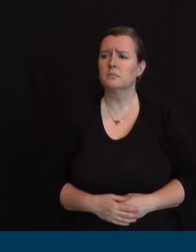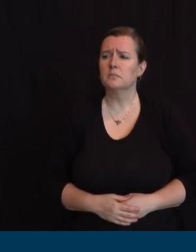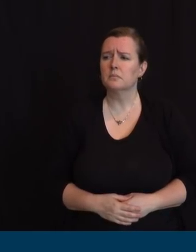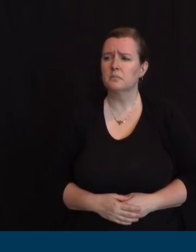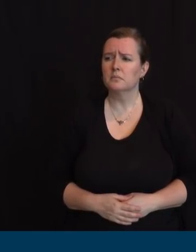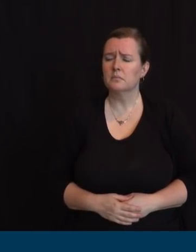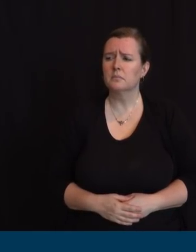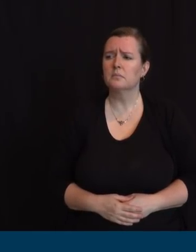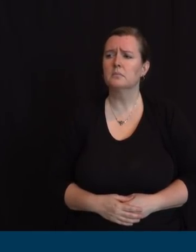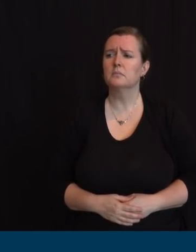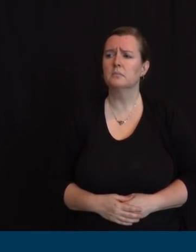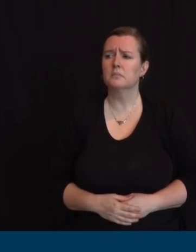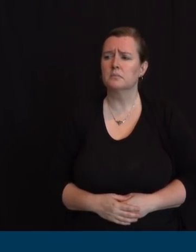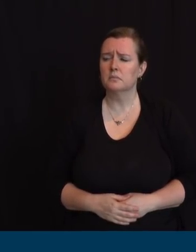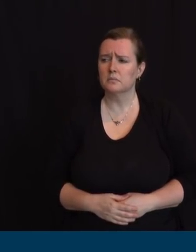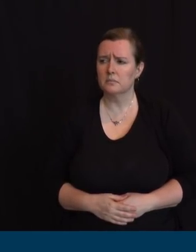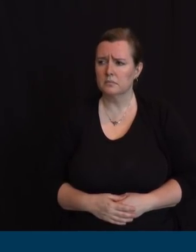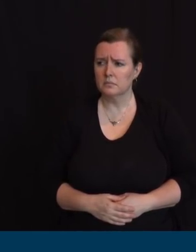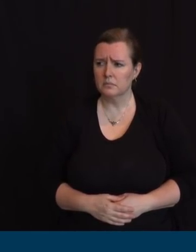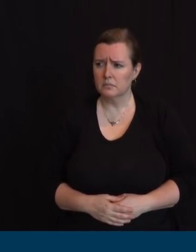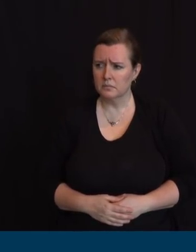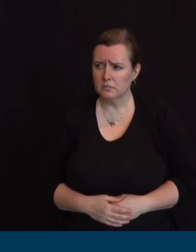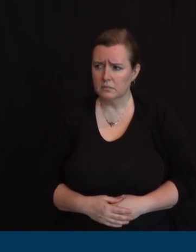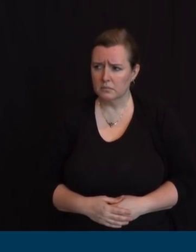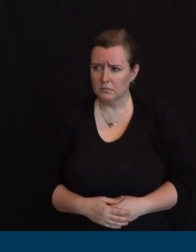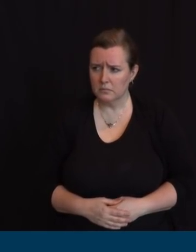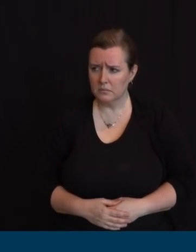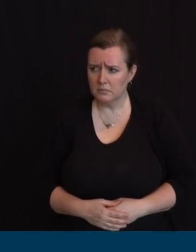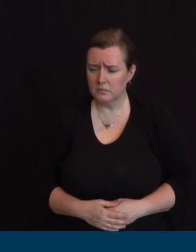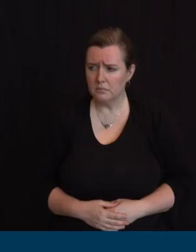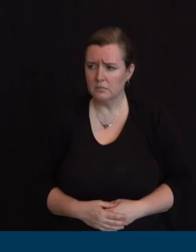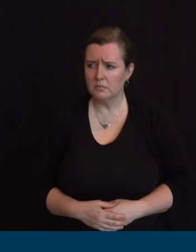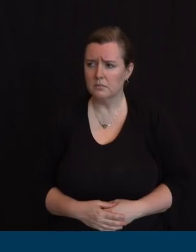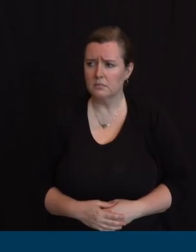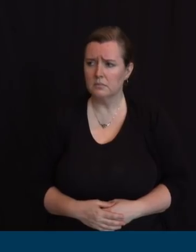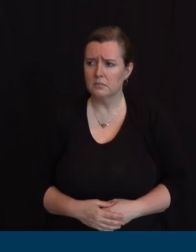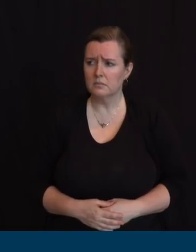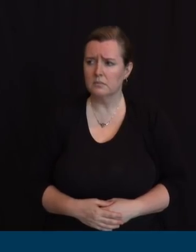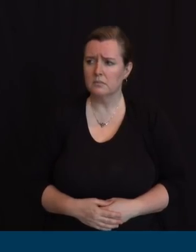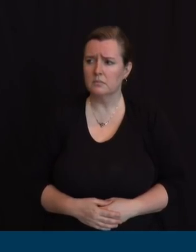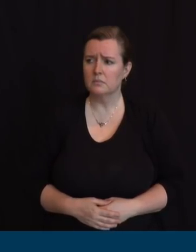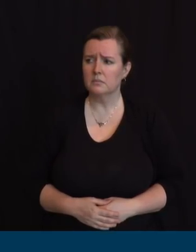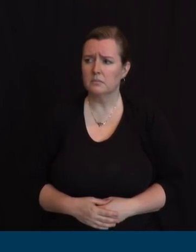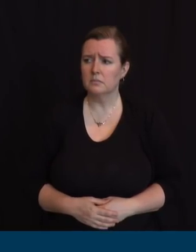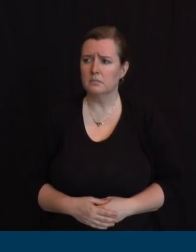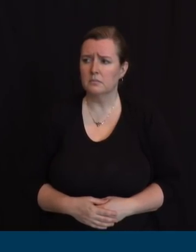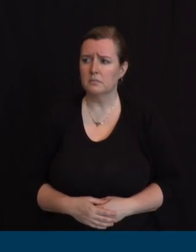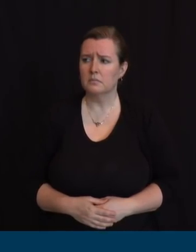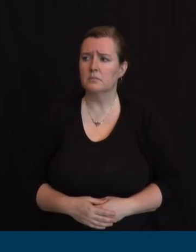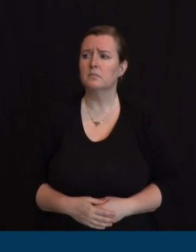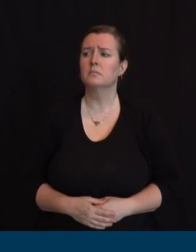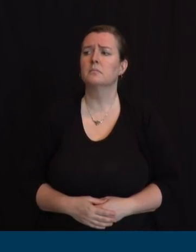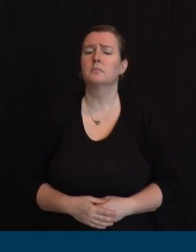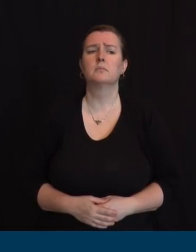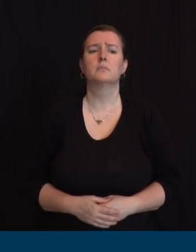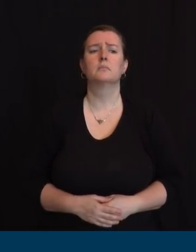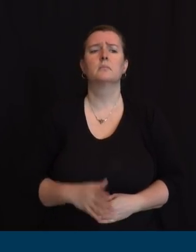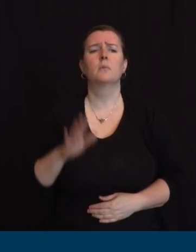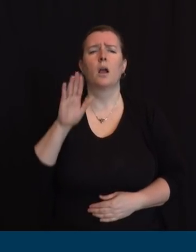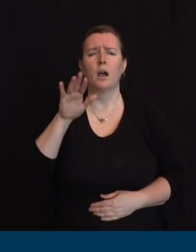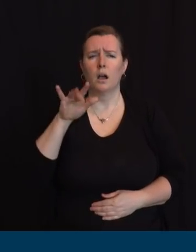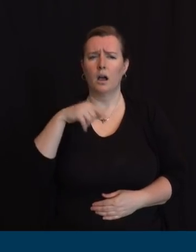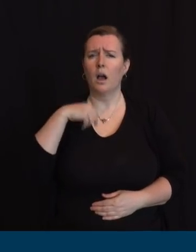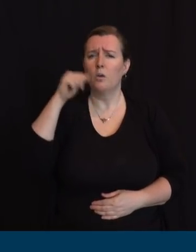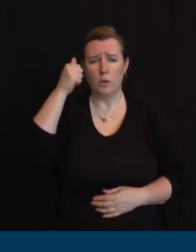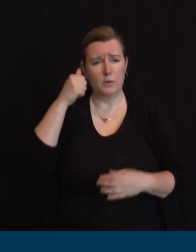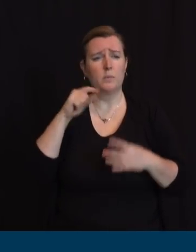where we stand? I believe we started with needing, we had 2,000, 2,000 ICU beds. Then the projection